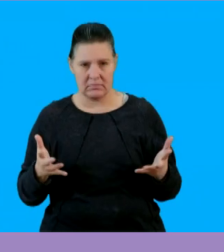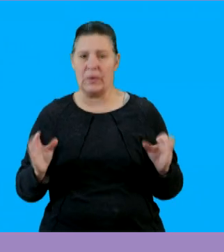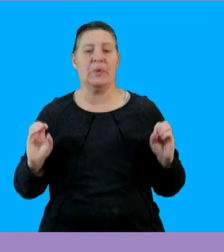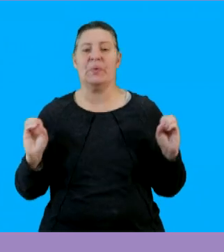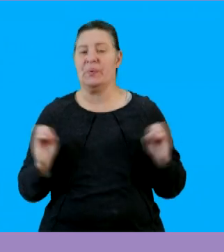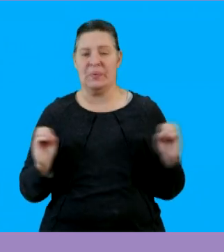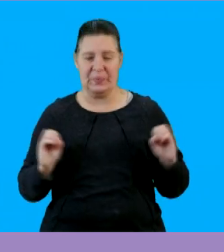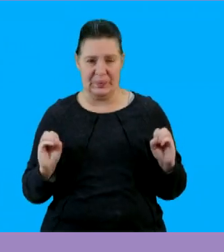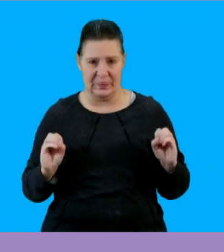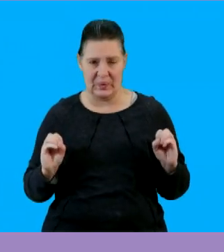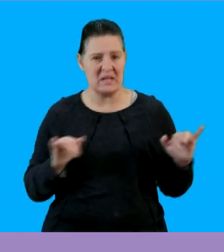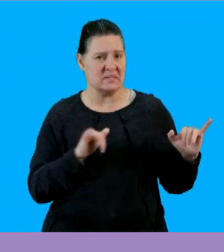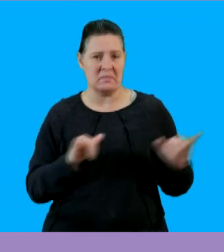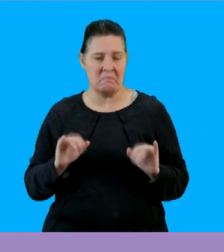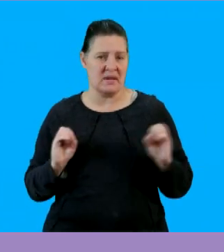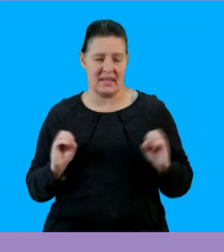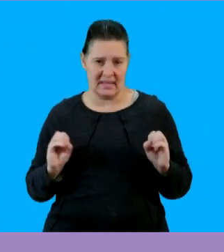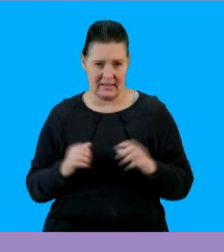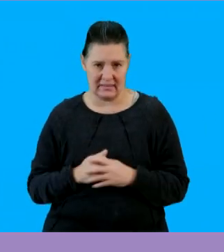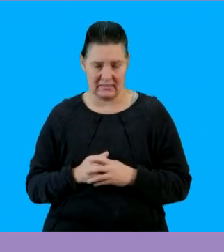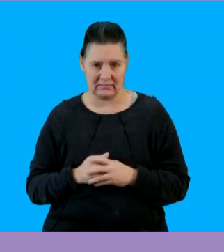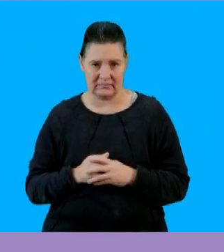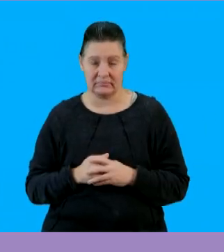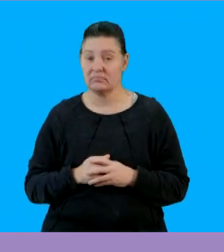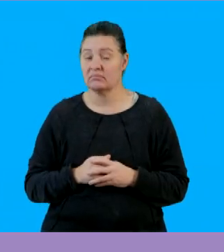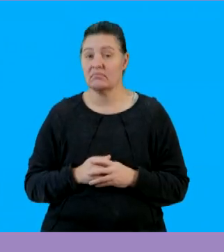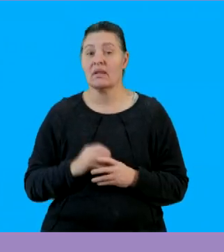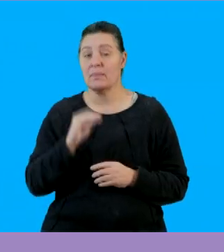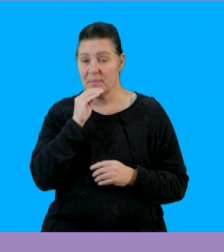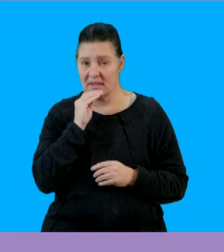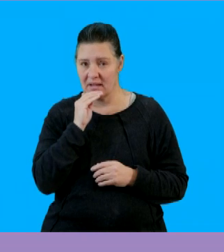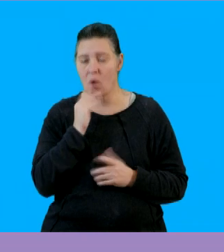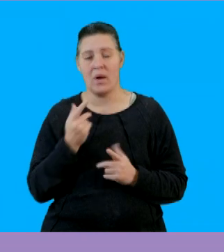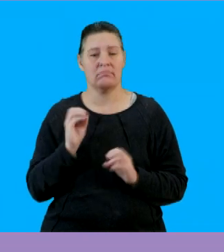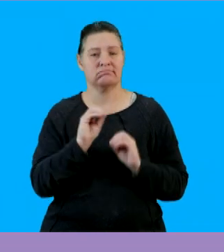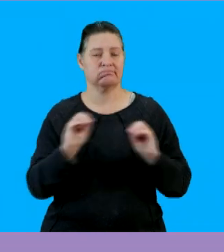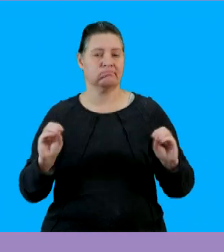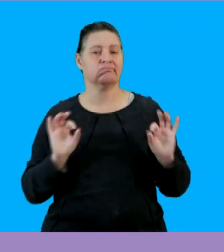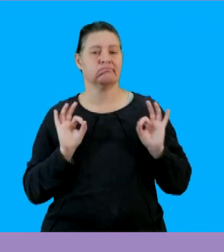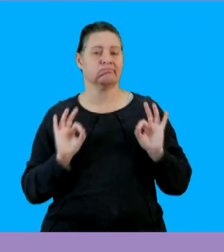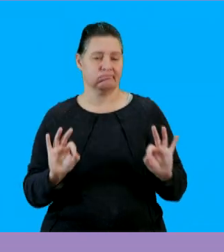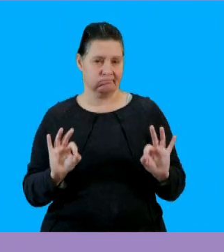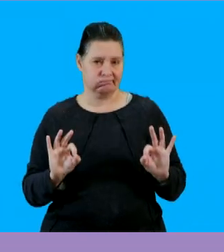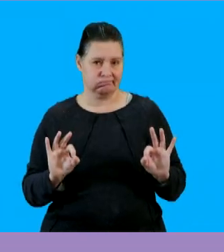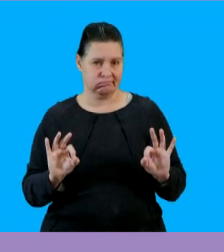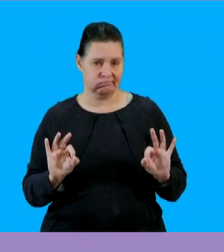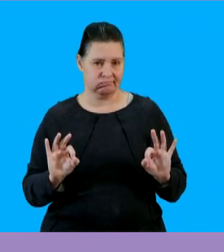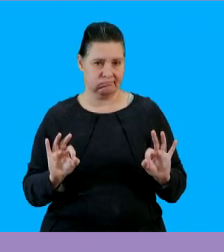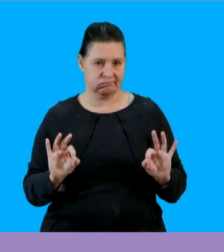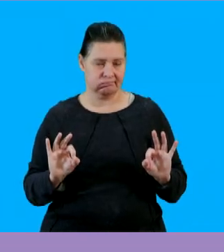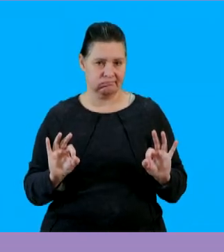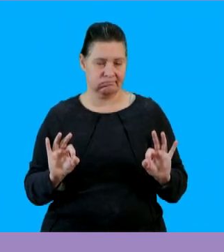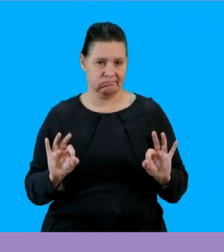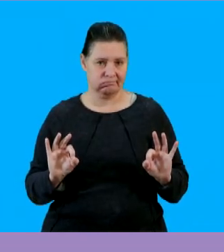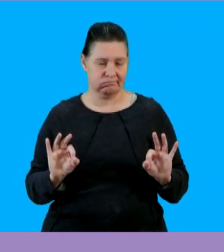terms and in this case there are no like terms so that means that we have placed it in the correct